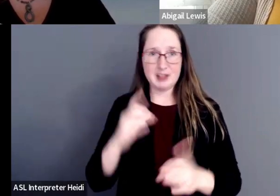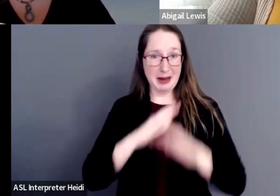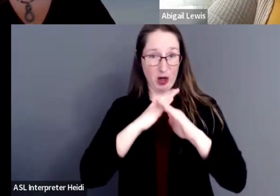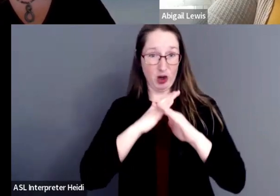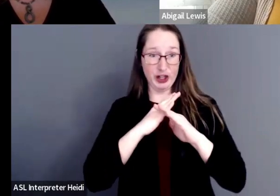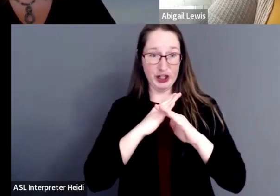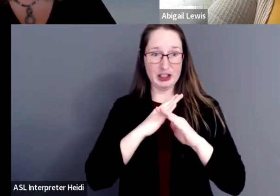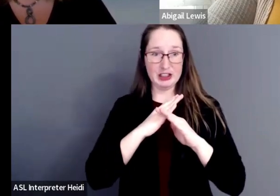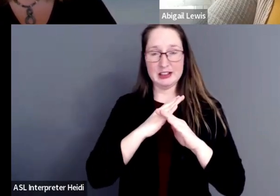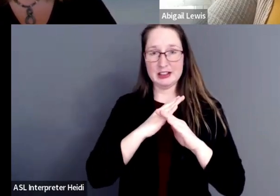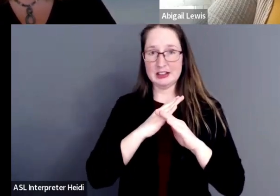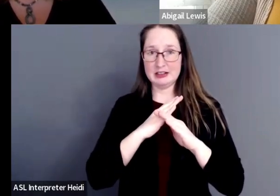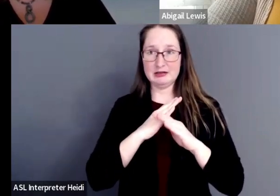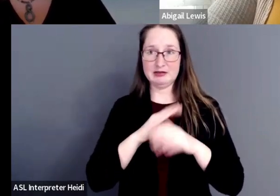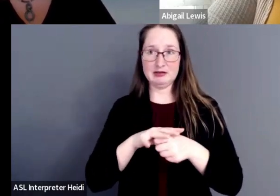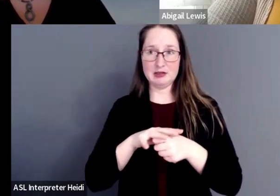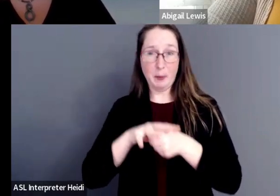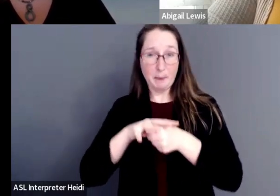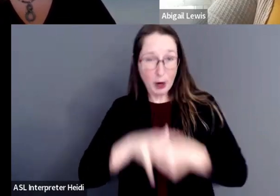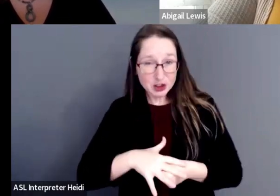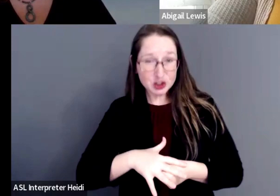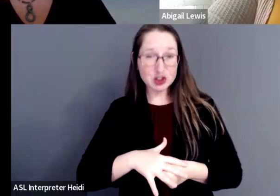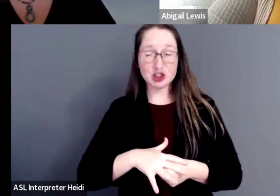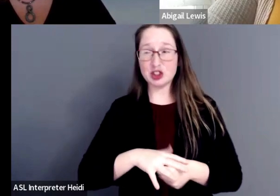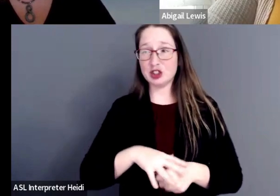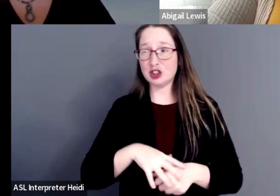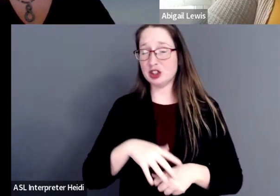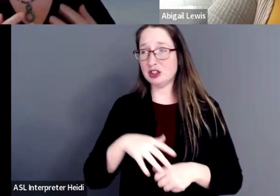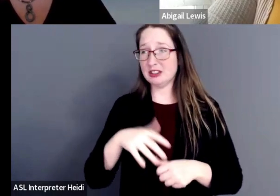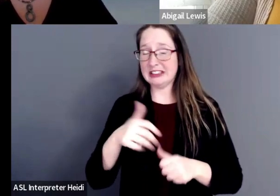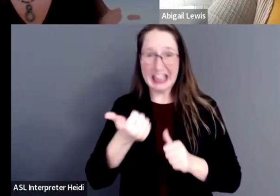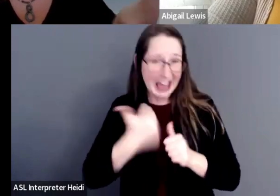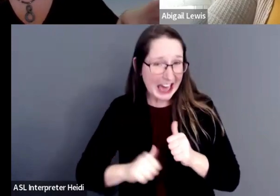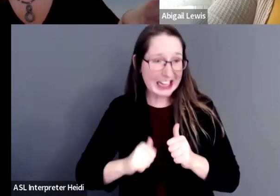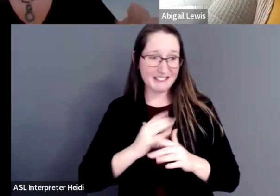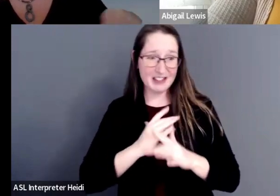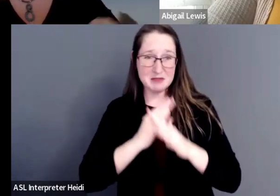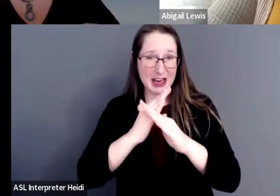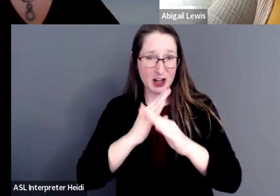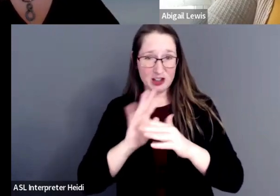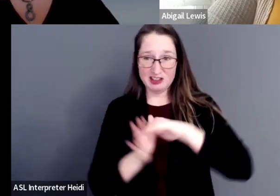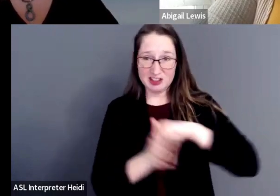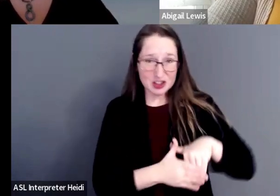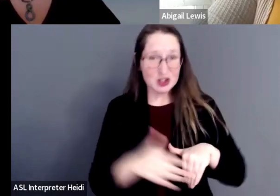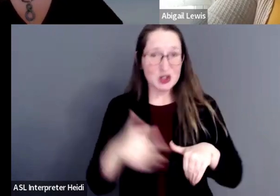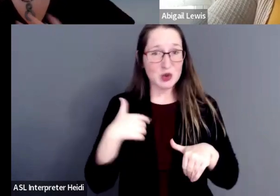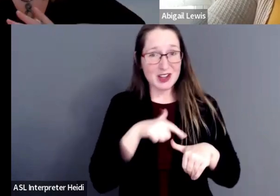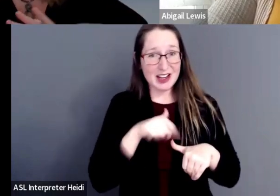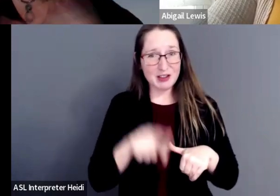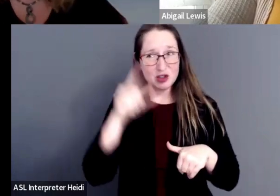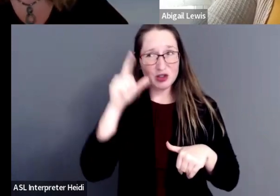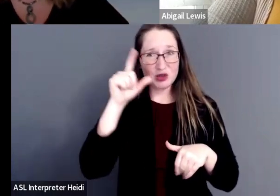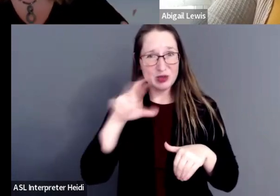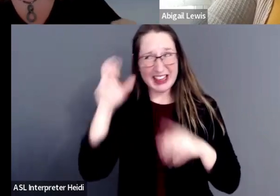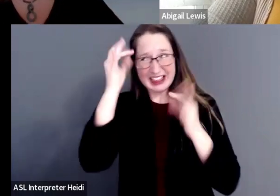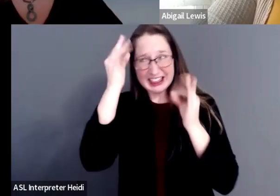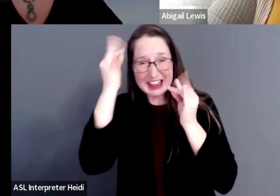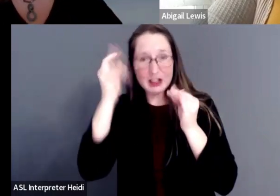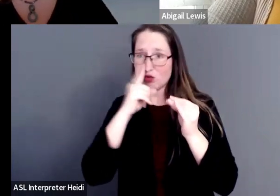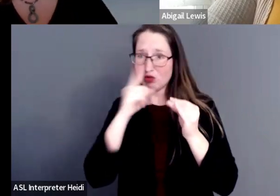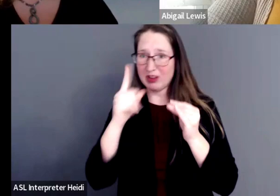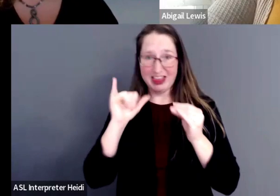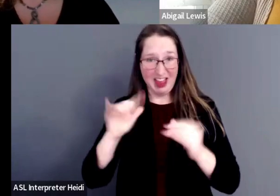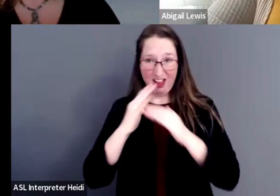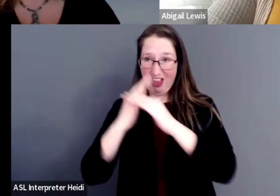Barrier, oppression, any of that, we need to eradicate and just get it out of the